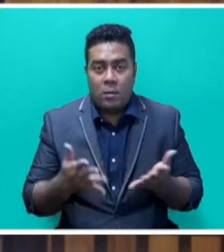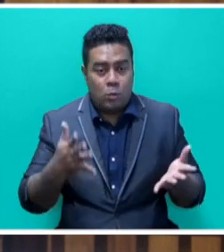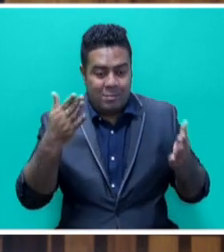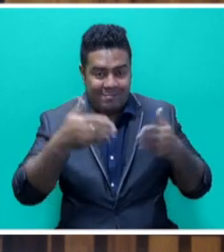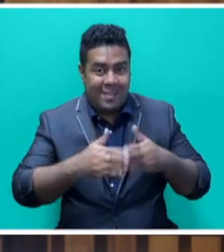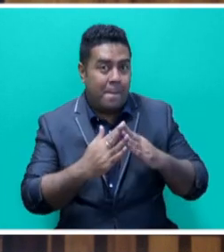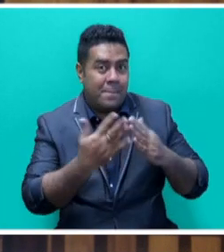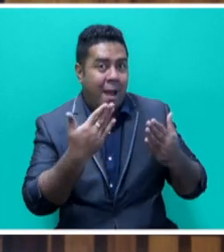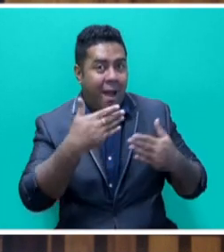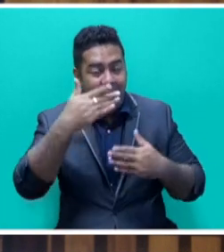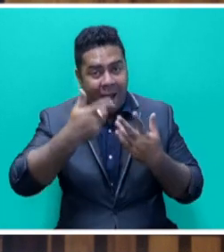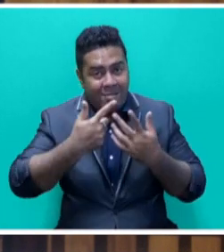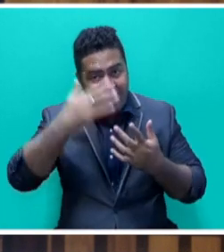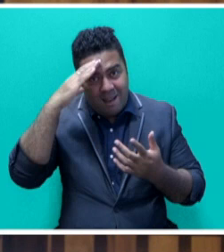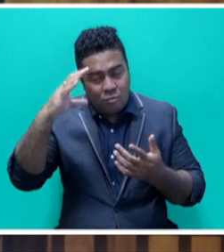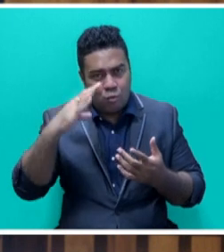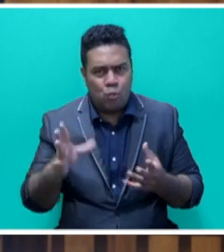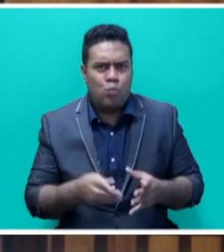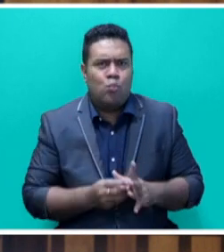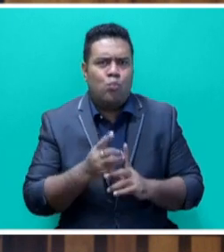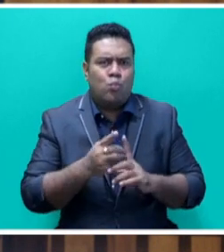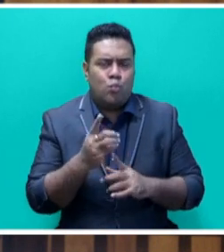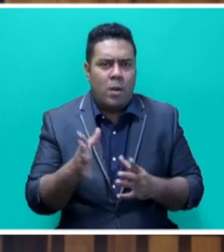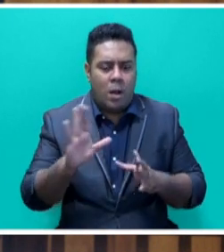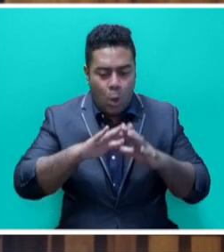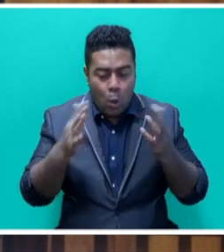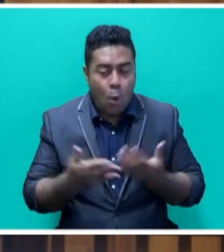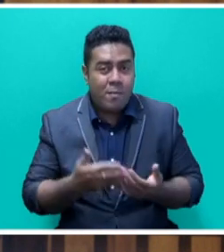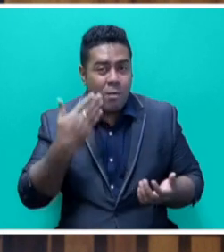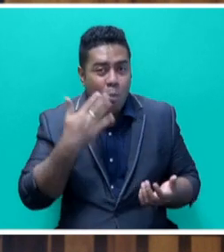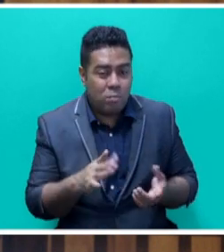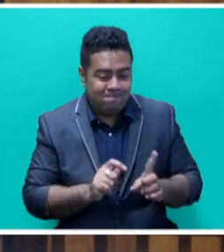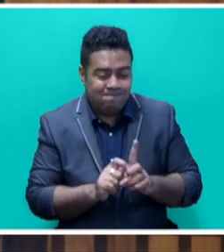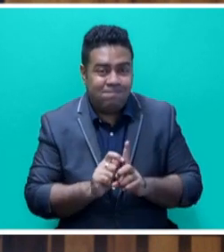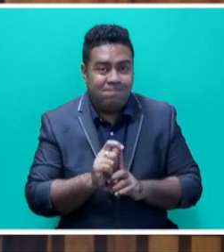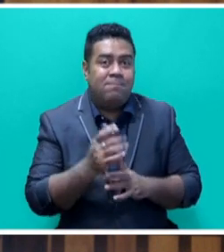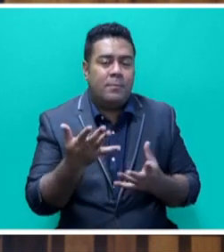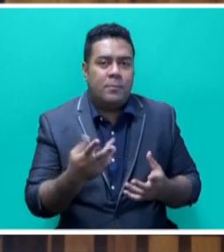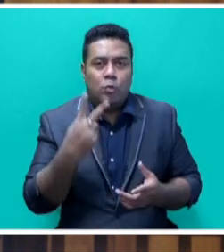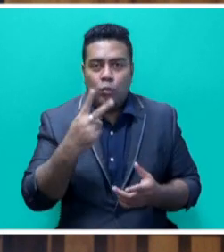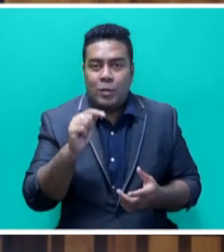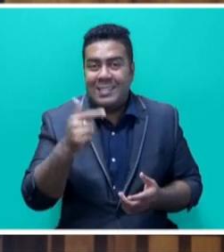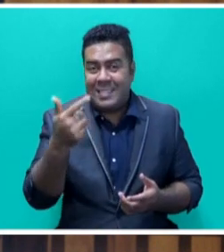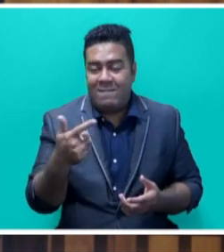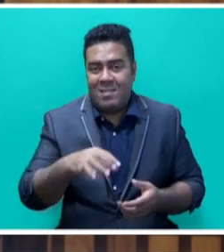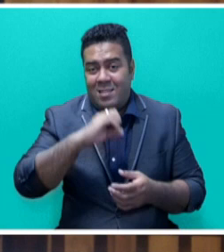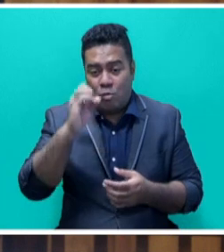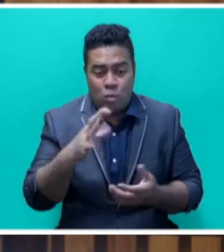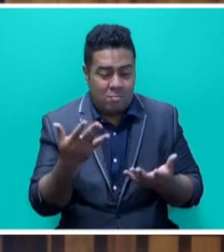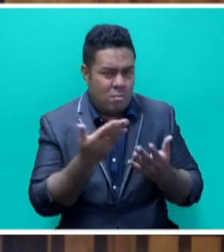countries are expected to increase the average global temperature to over 2.7 degrees Celsius before the end of this century.